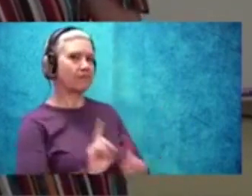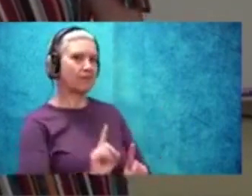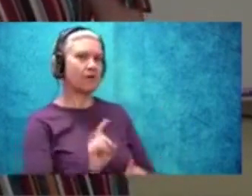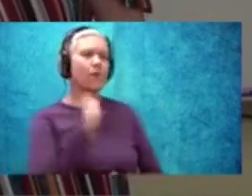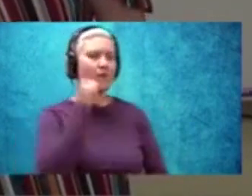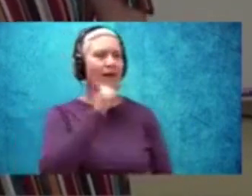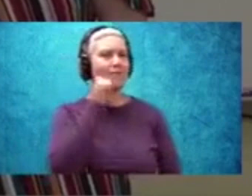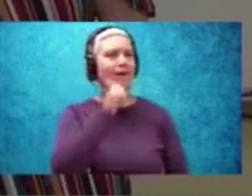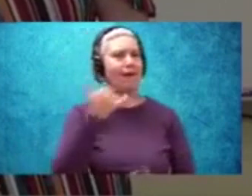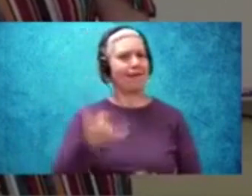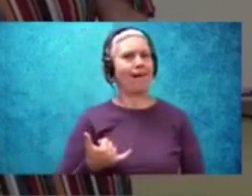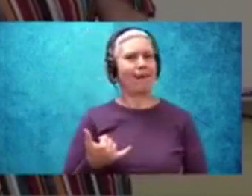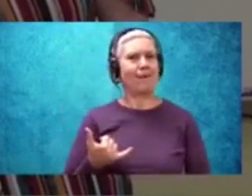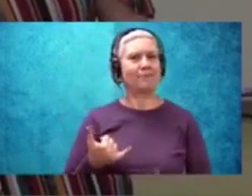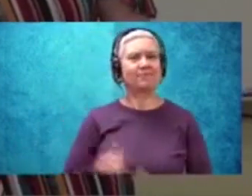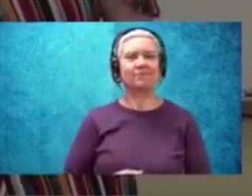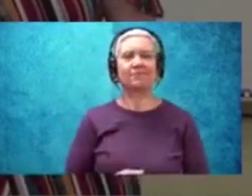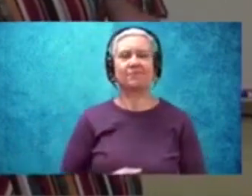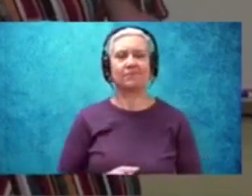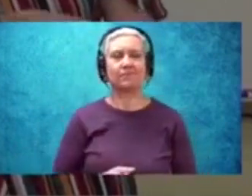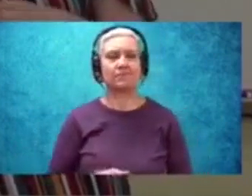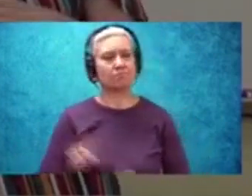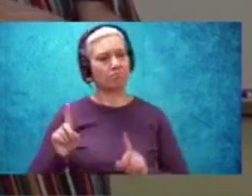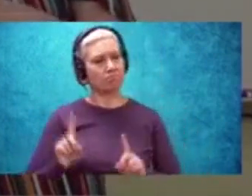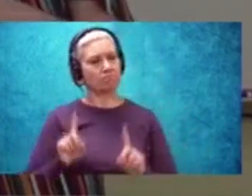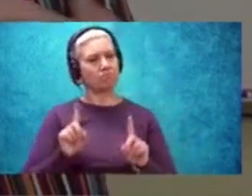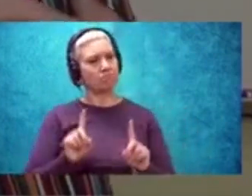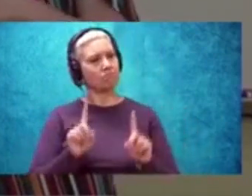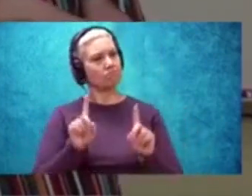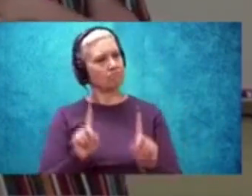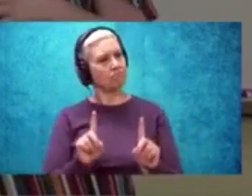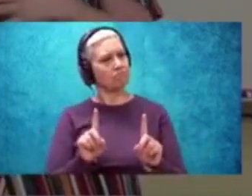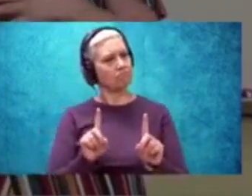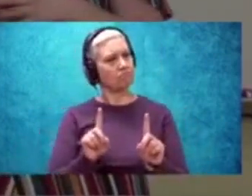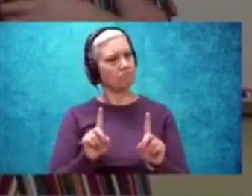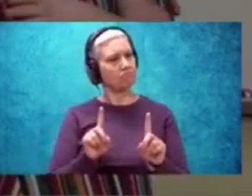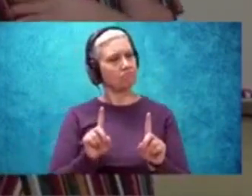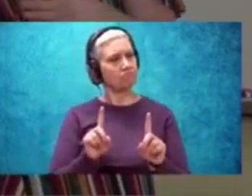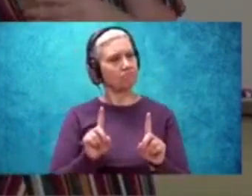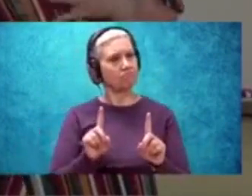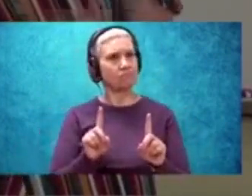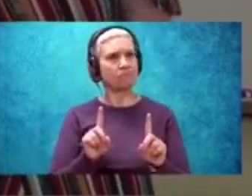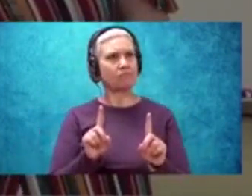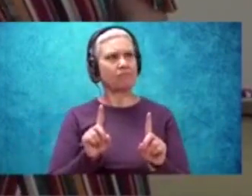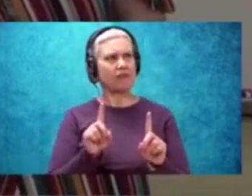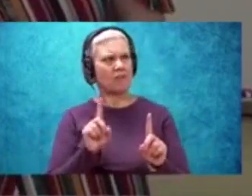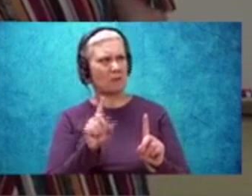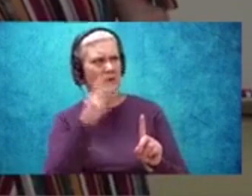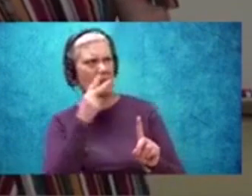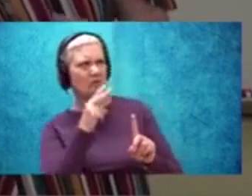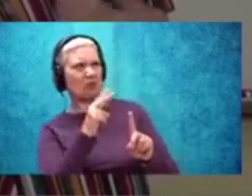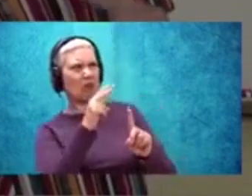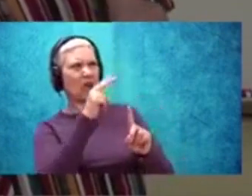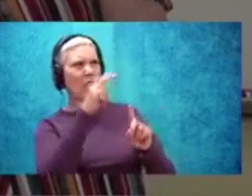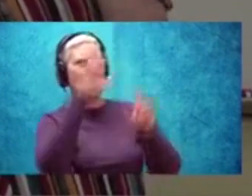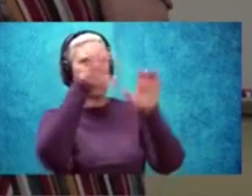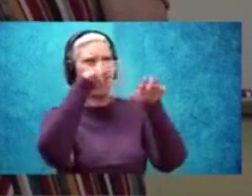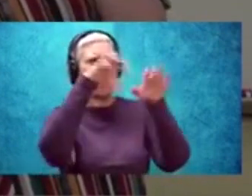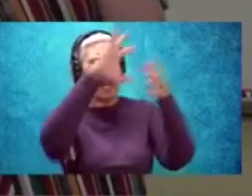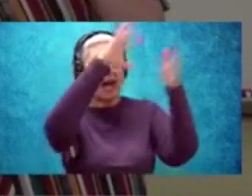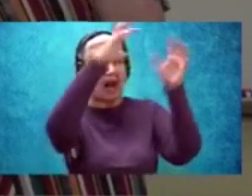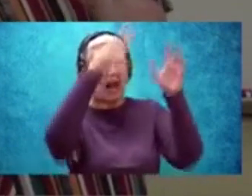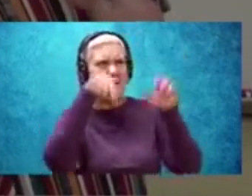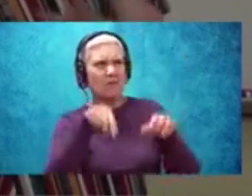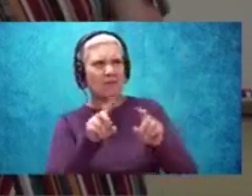us. So we were walking down the street and we were, a rain cloud was hovering over us. And in fact, we were